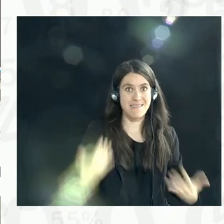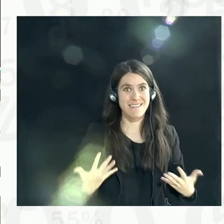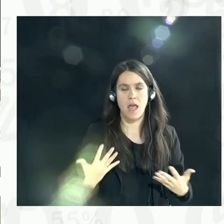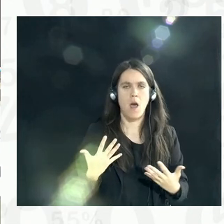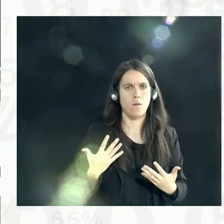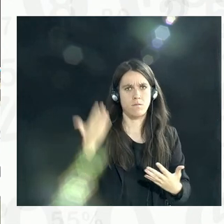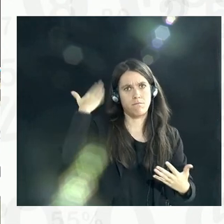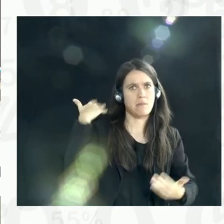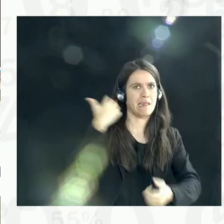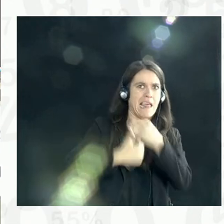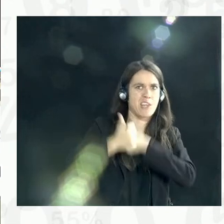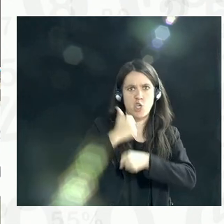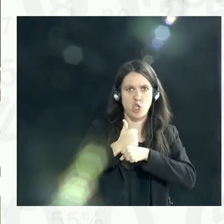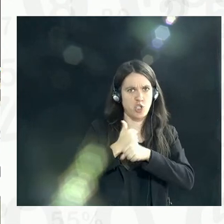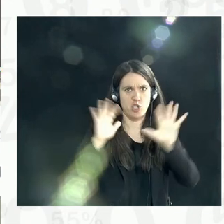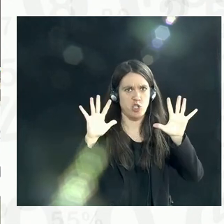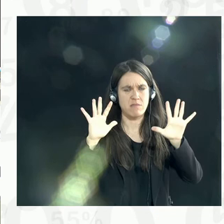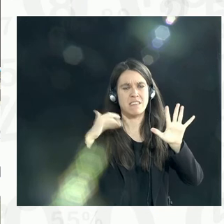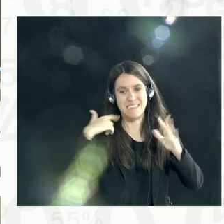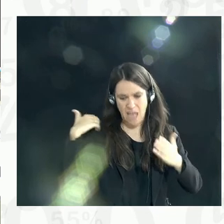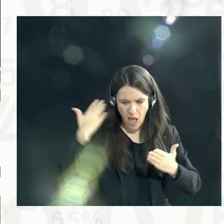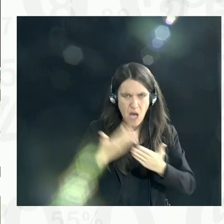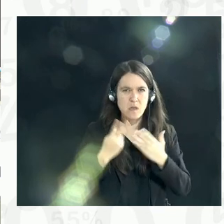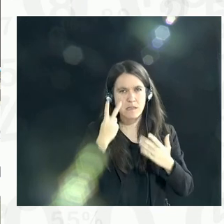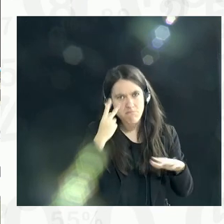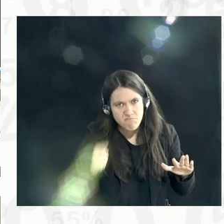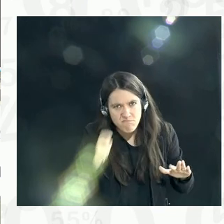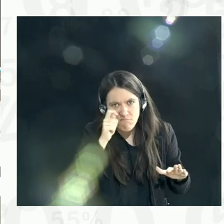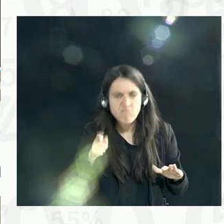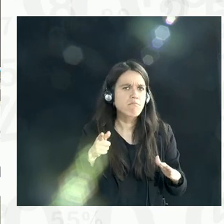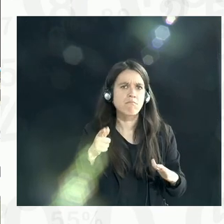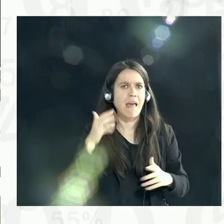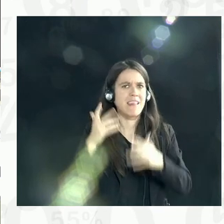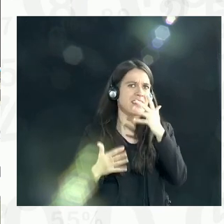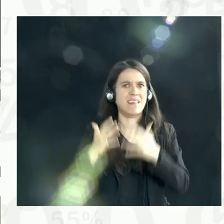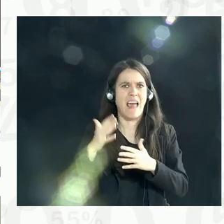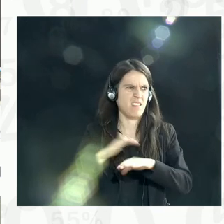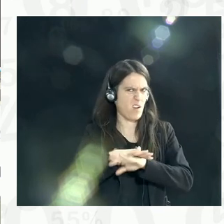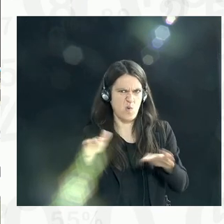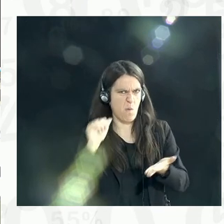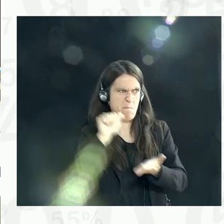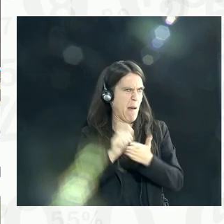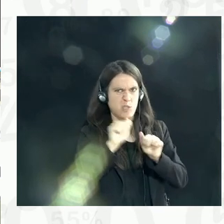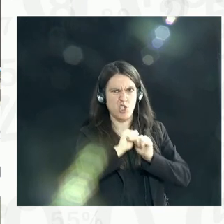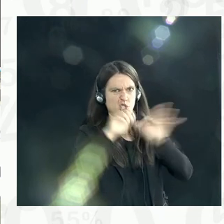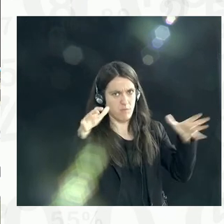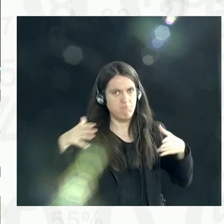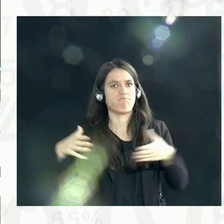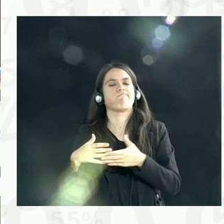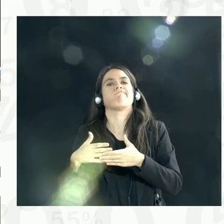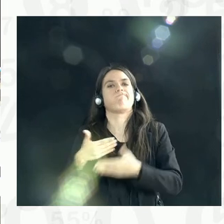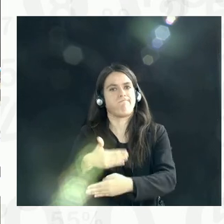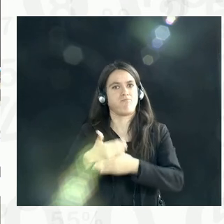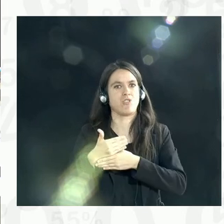actually look at the data, and then he would say, okay, fine, this is okay, now go and publish it. And obviously, you know,